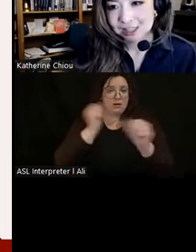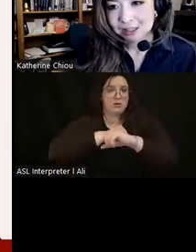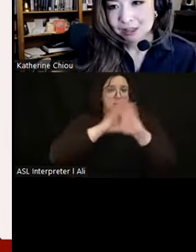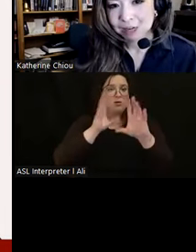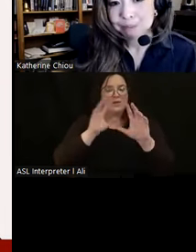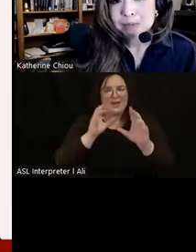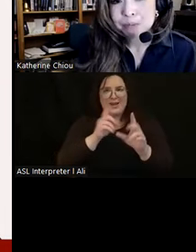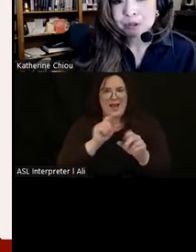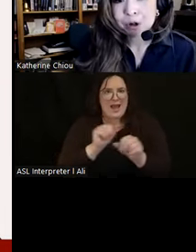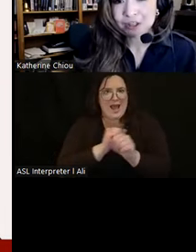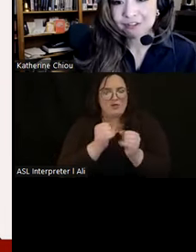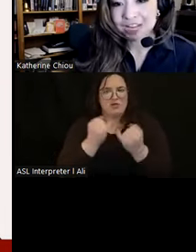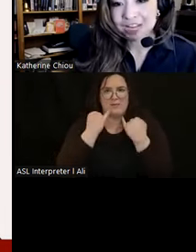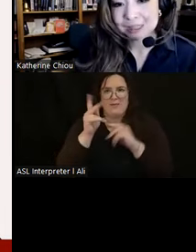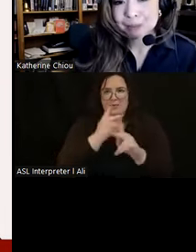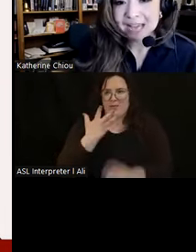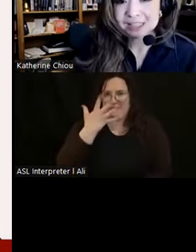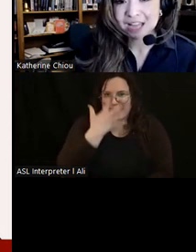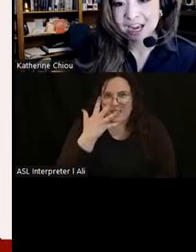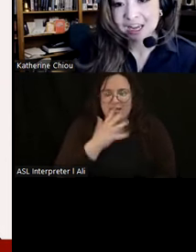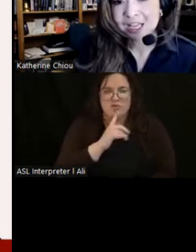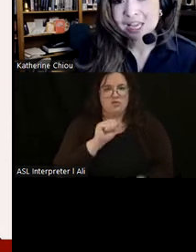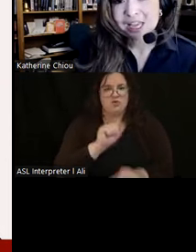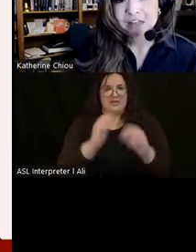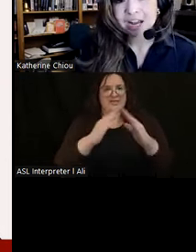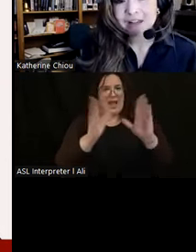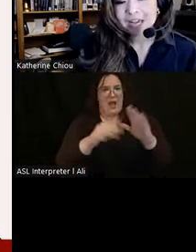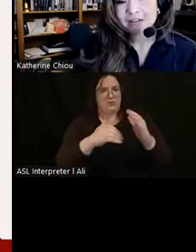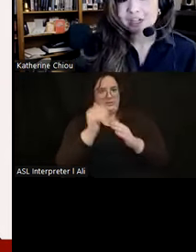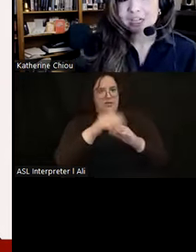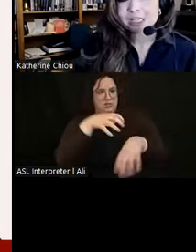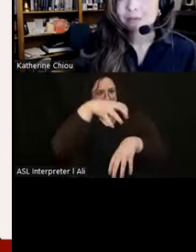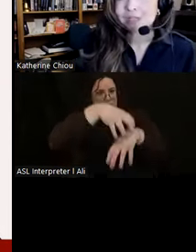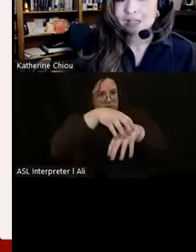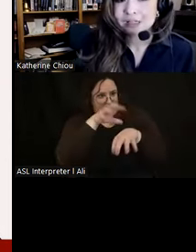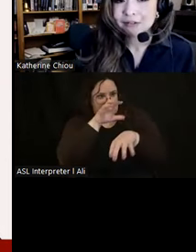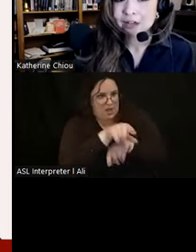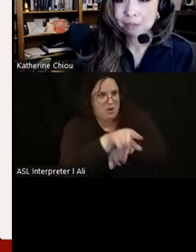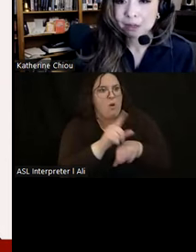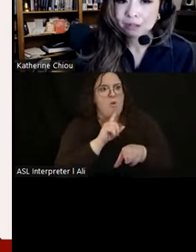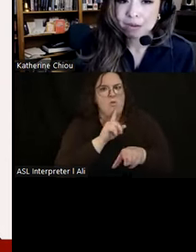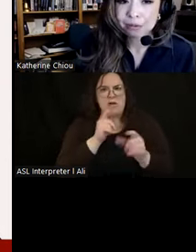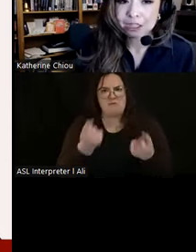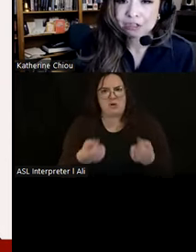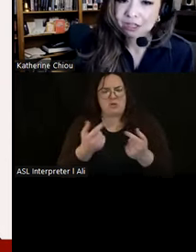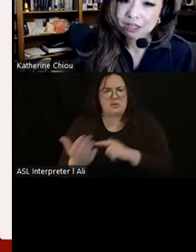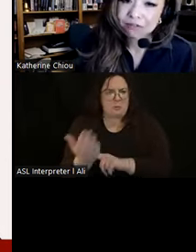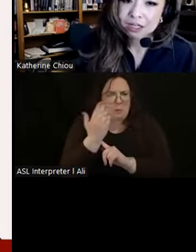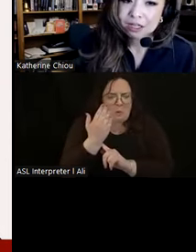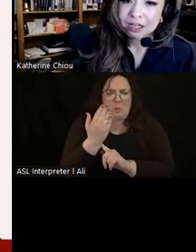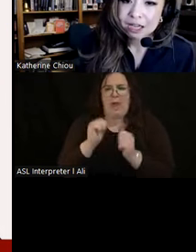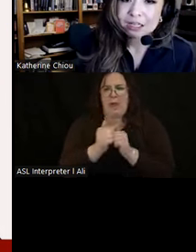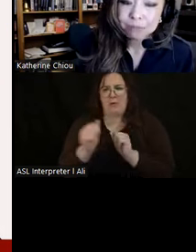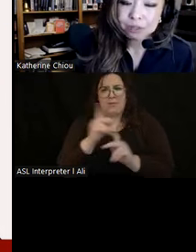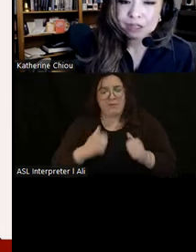faces, people with faces, past lives, and arrive at a very intimate sense of how the bulk of the population lived